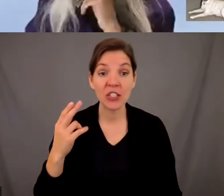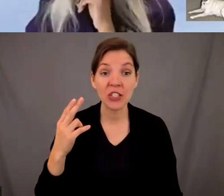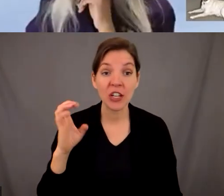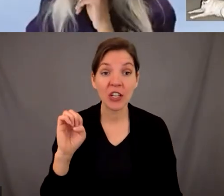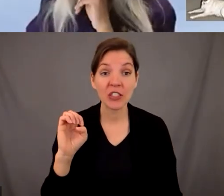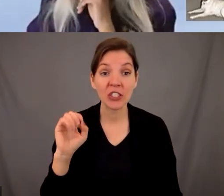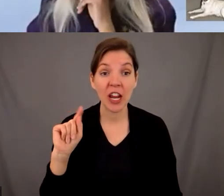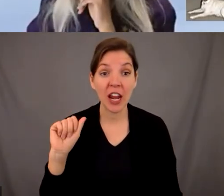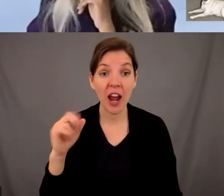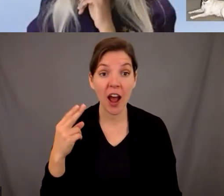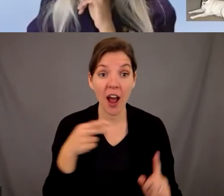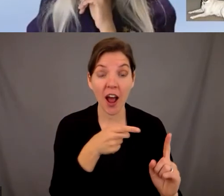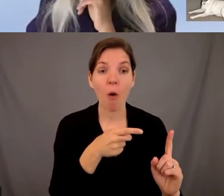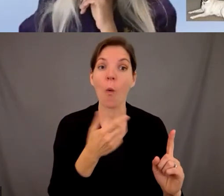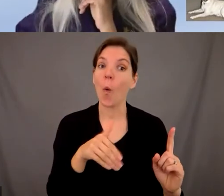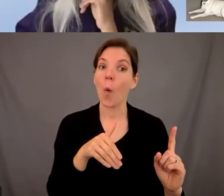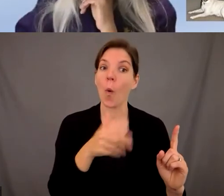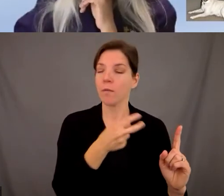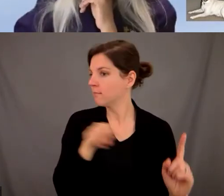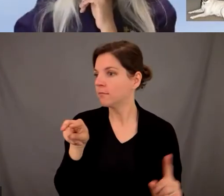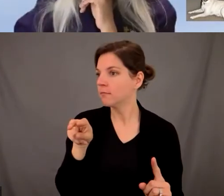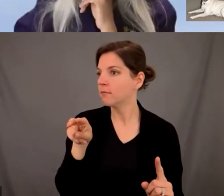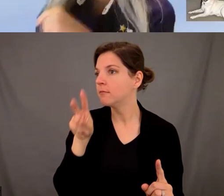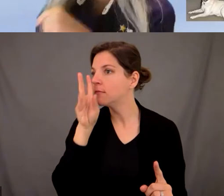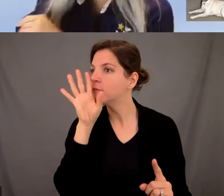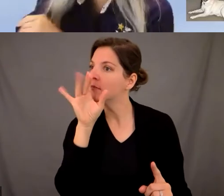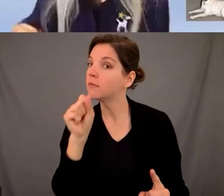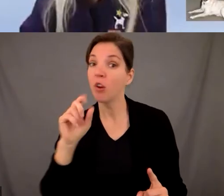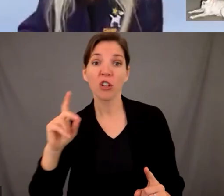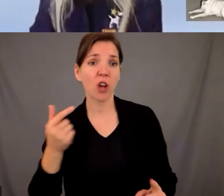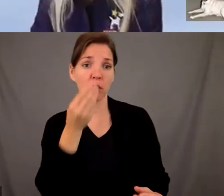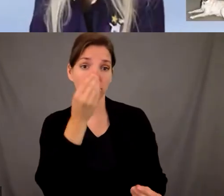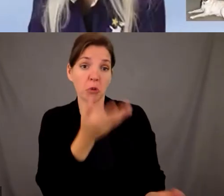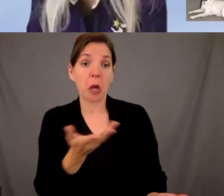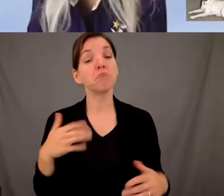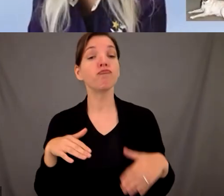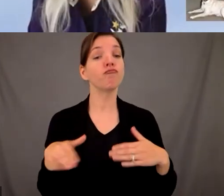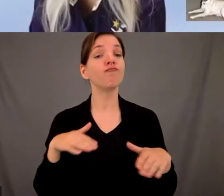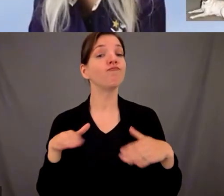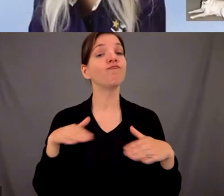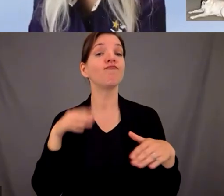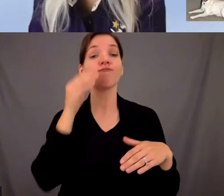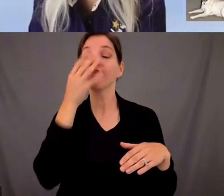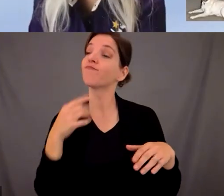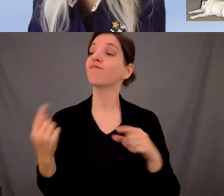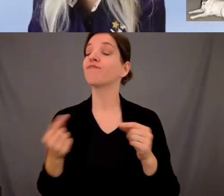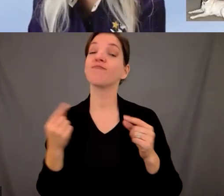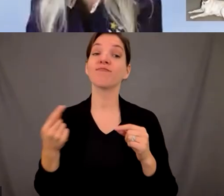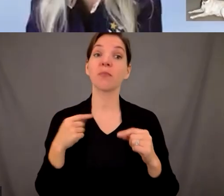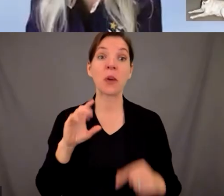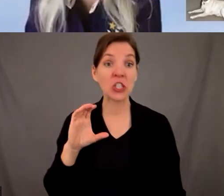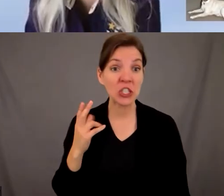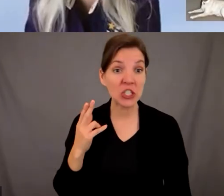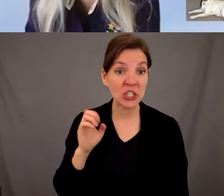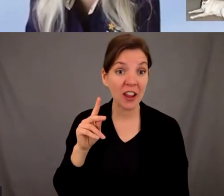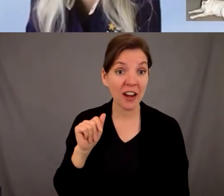very interested in in the dogs the dogs had no reaction they were just like whatever i'm working their day just there